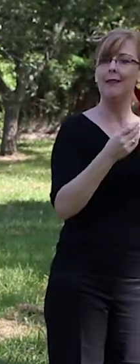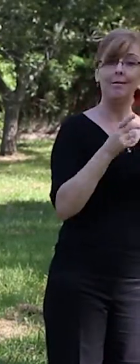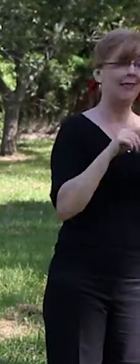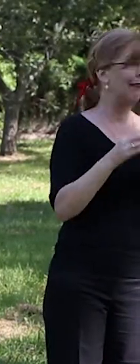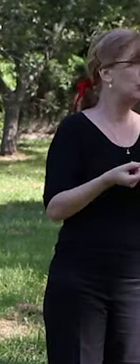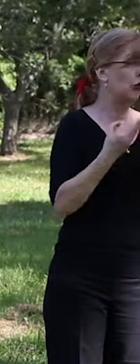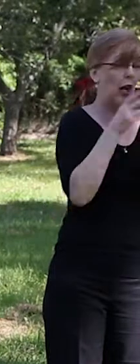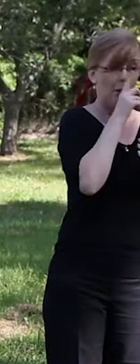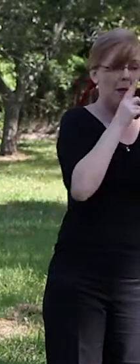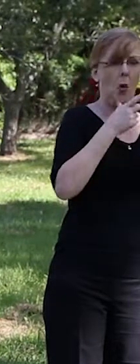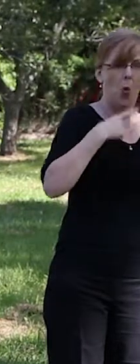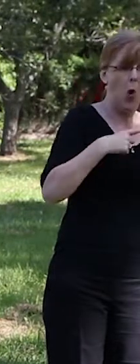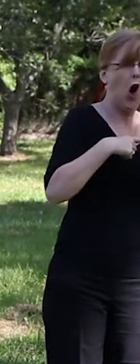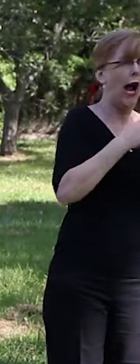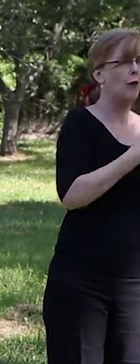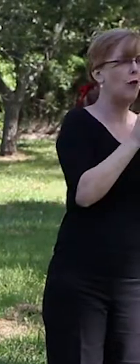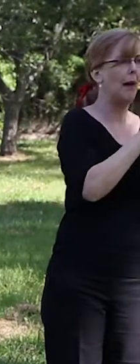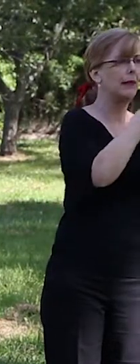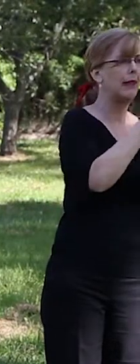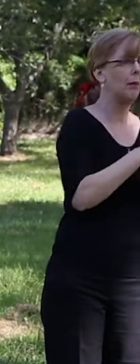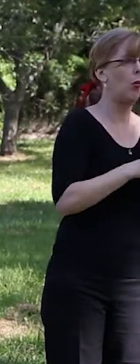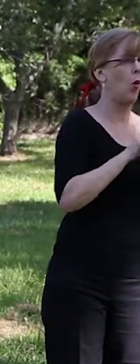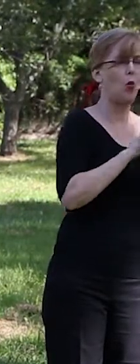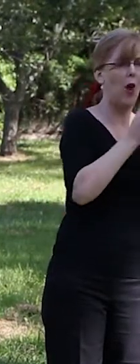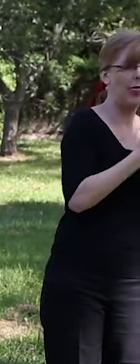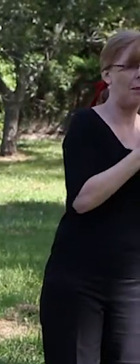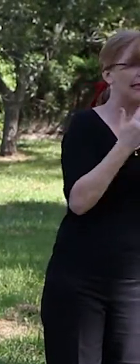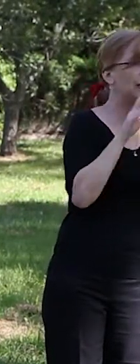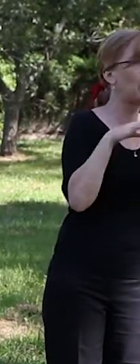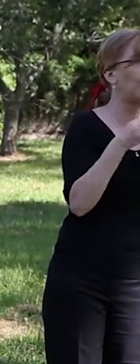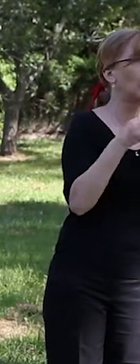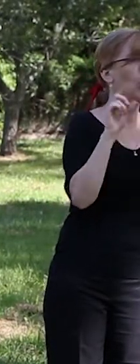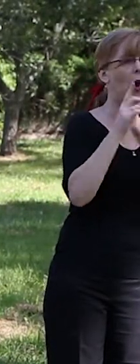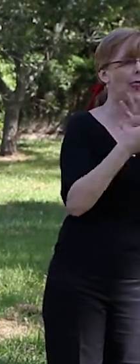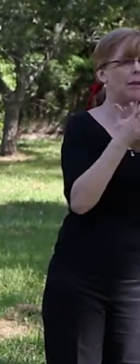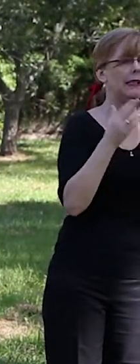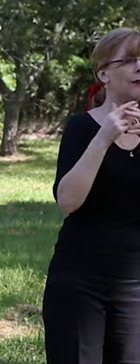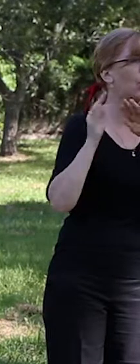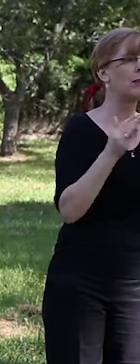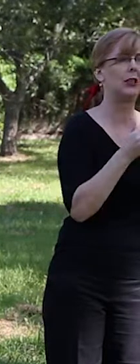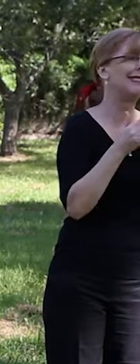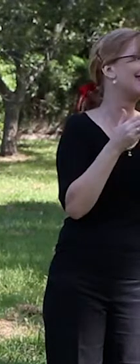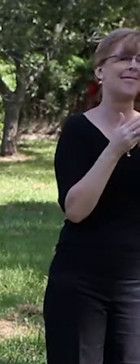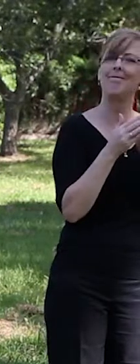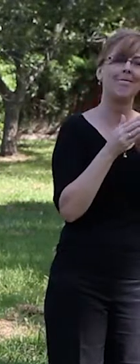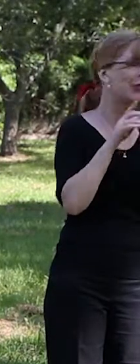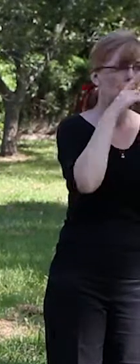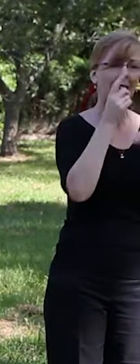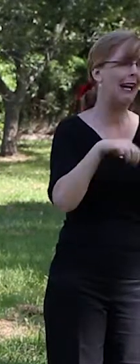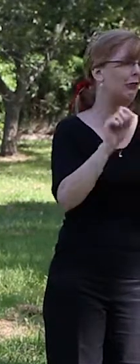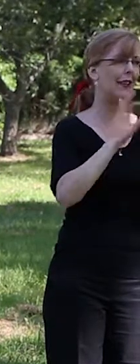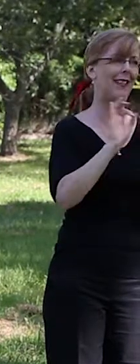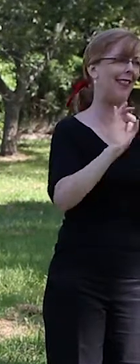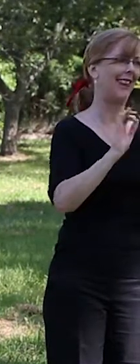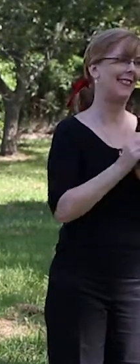people understanding why it's important to develop a RAP and what it means for the organisation and the community, then ideally you won't be able to achieve anything.